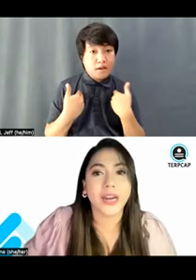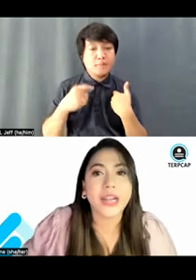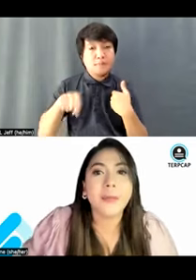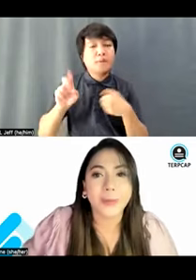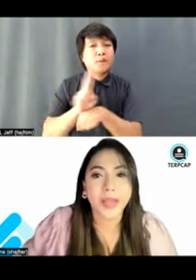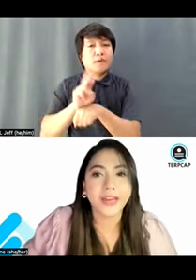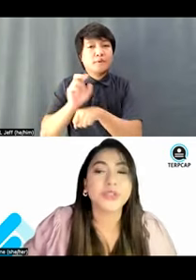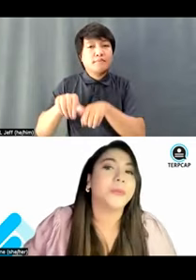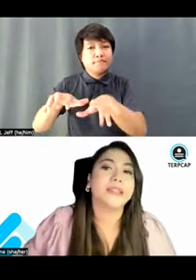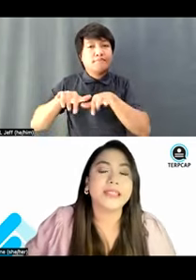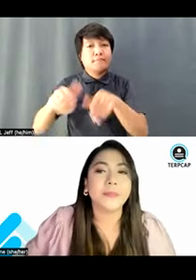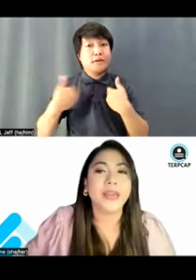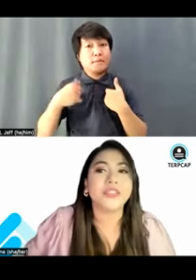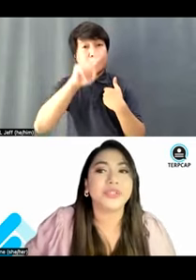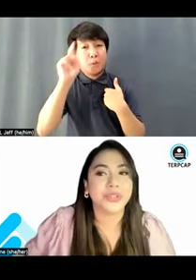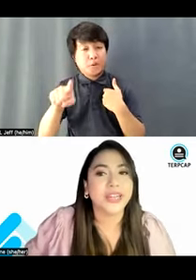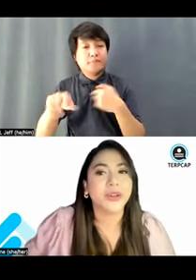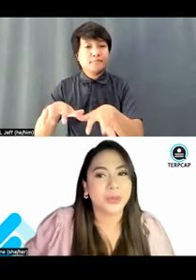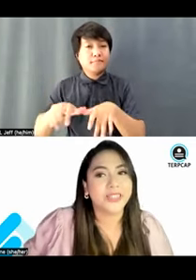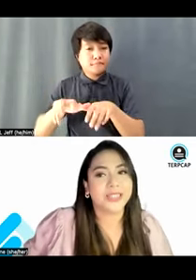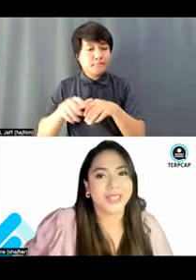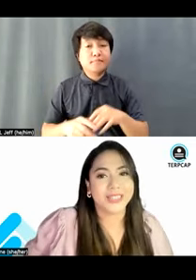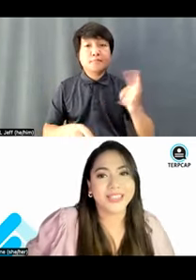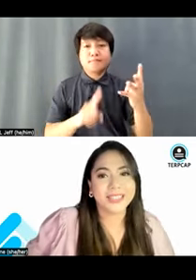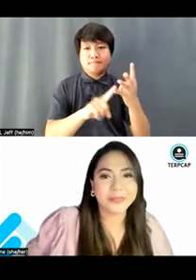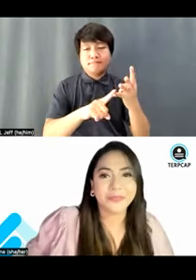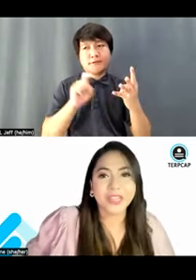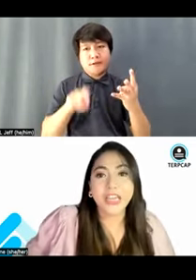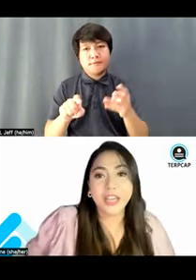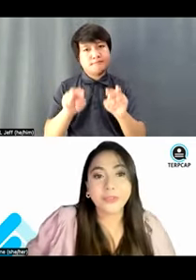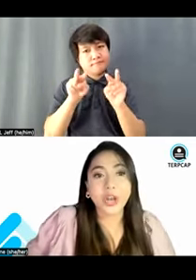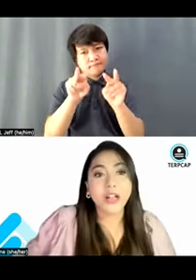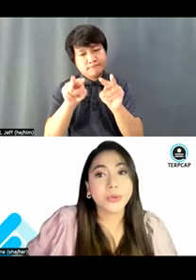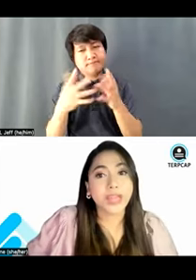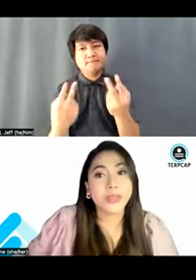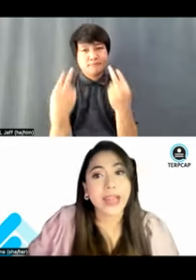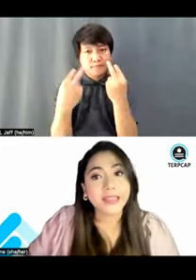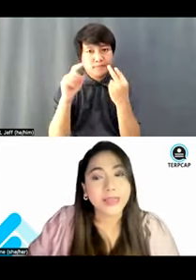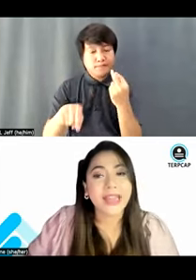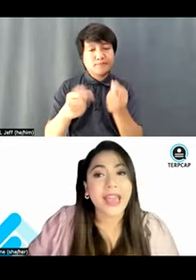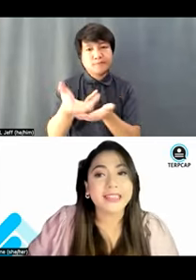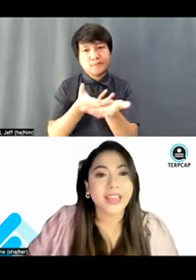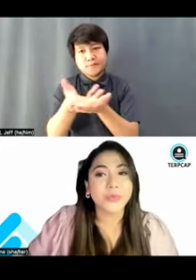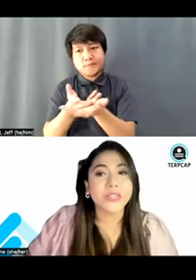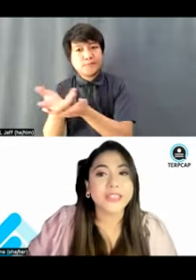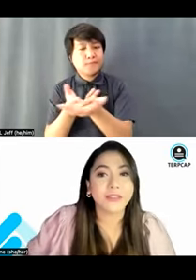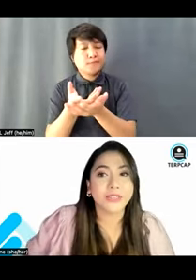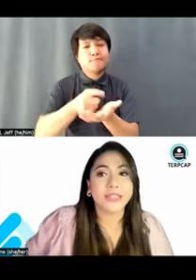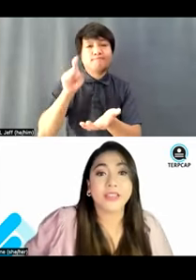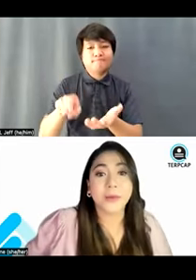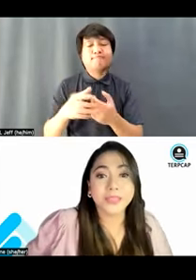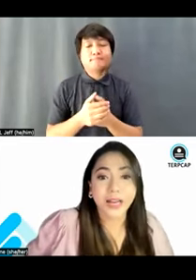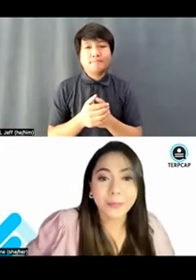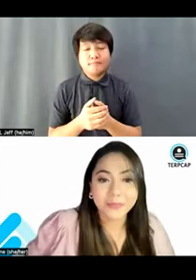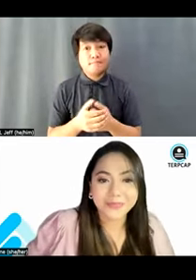four, prepare to participate during group discussions. If you're all okay with that, may I ask everyone to give